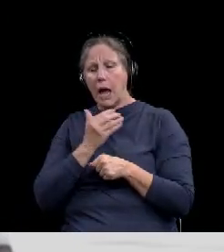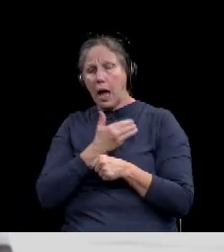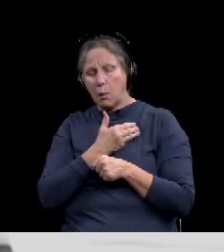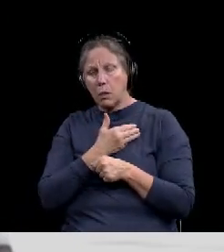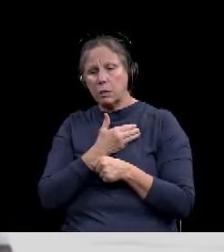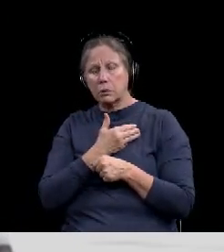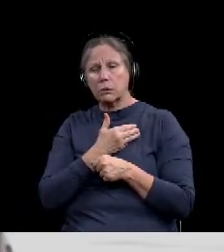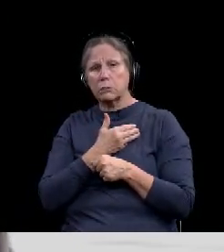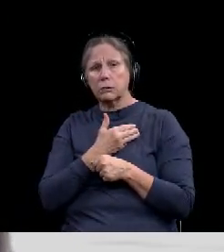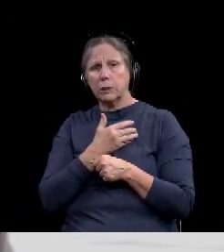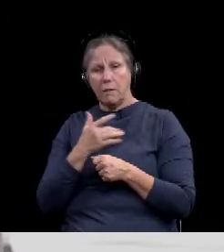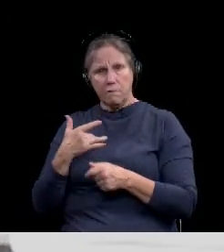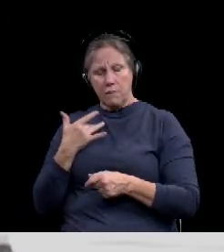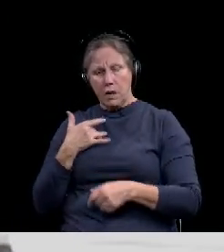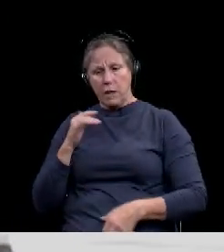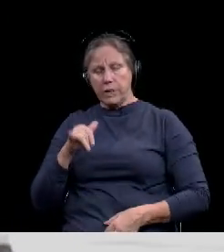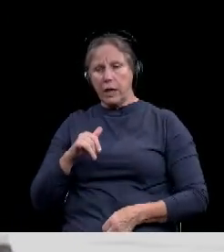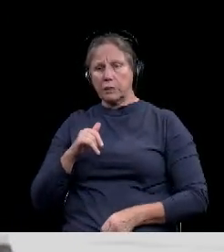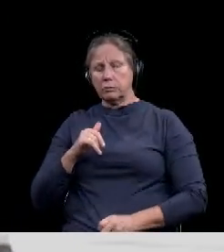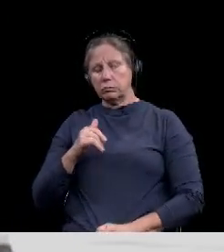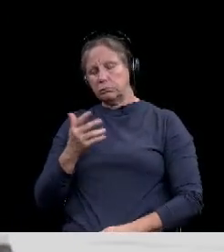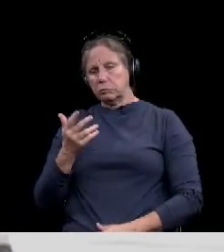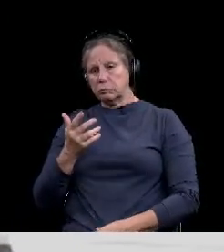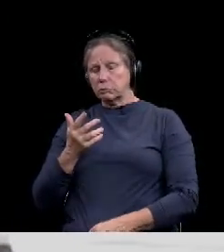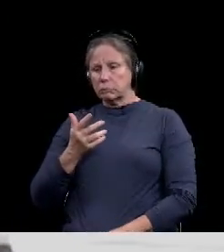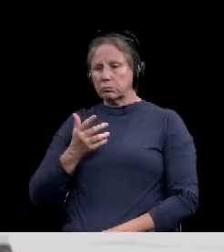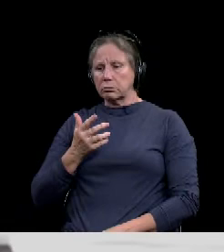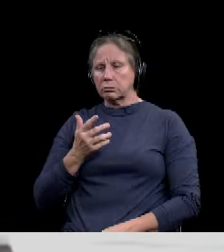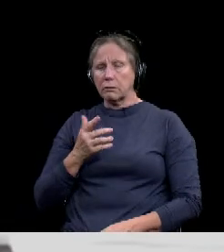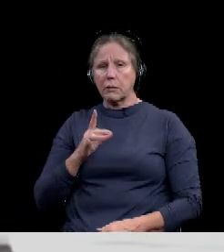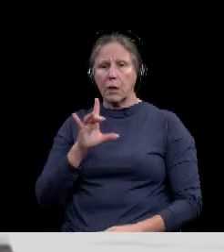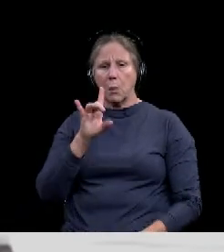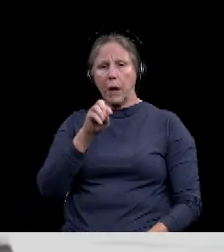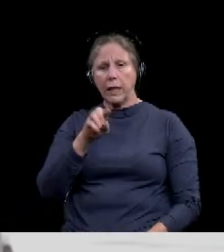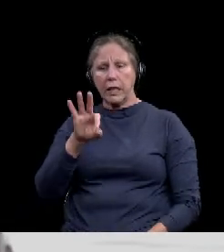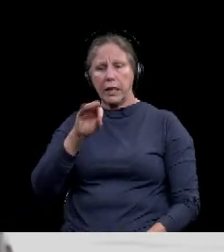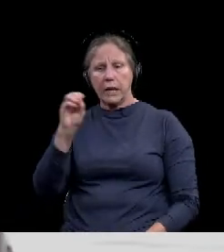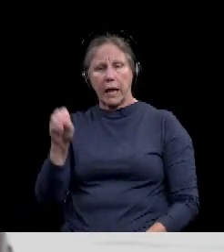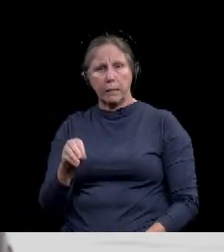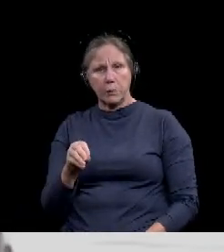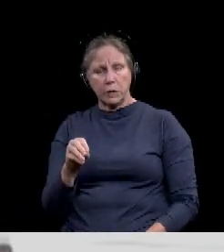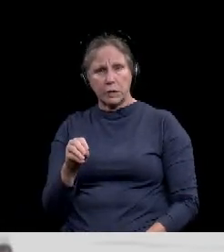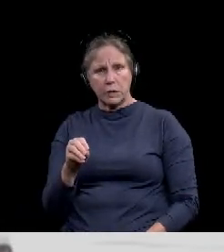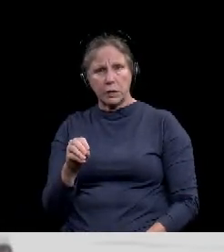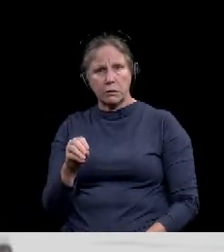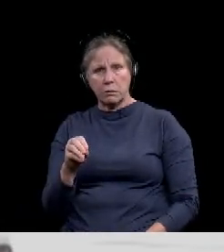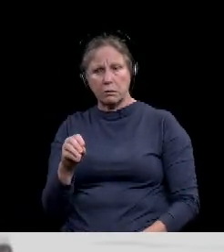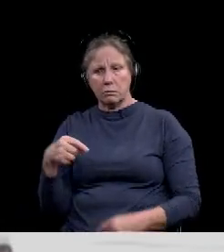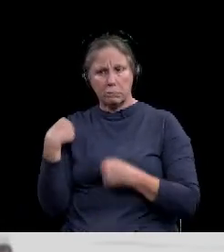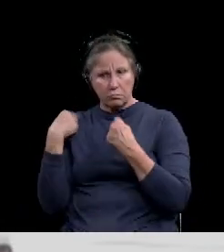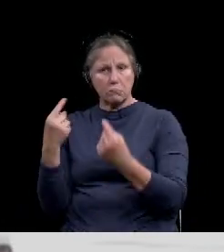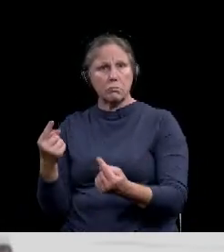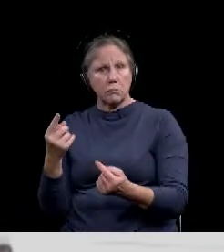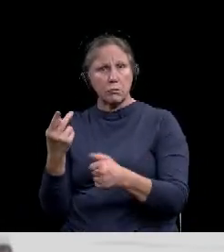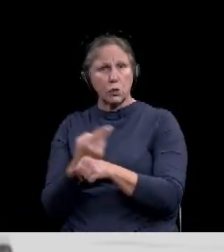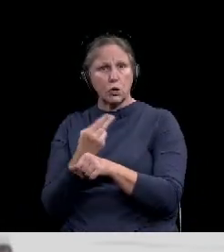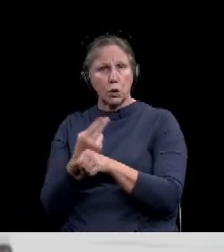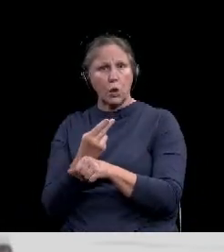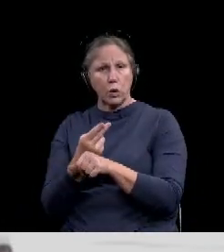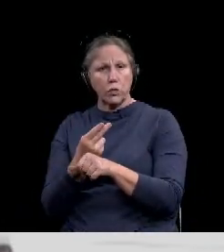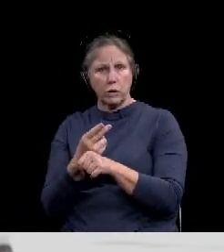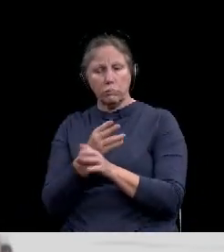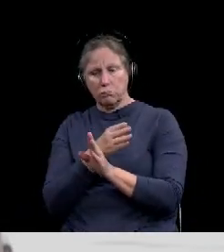is, is running anywhere from, um, 80 to 90%, um, and has been consistently at that, um,